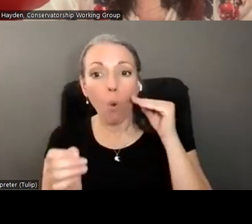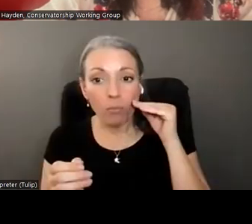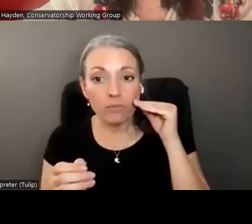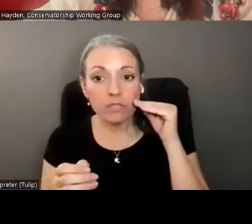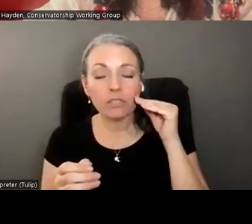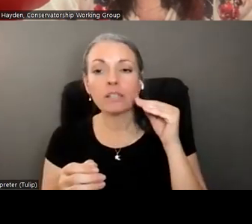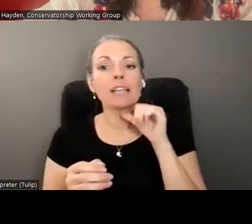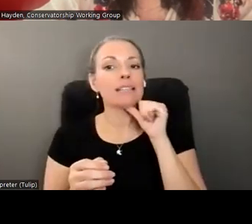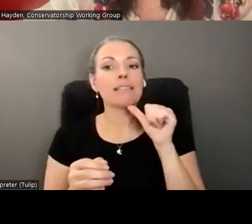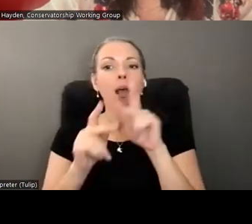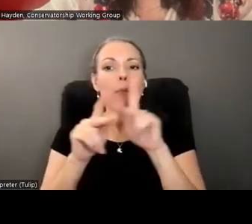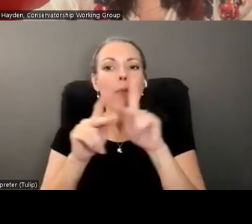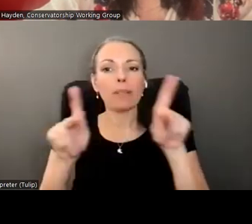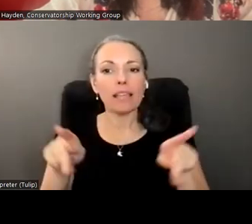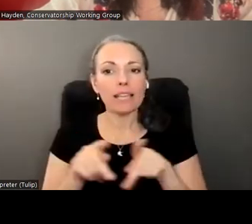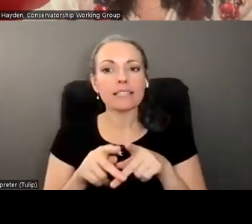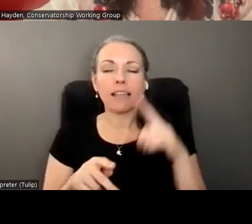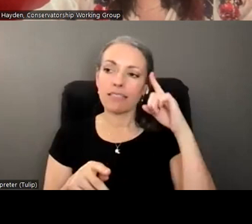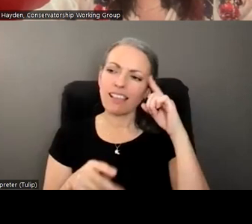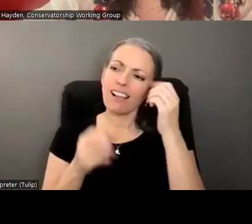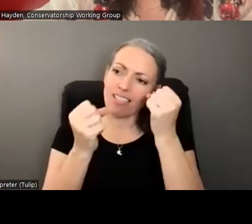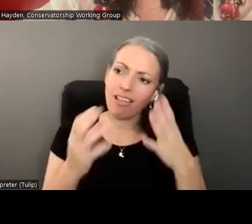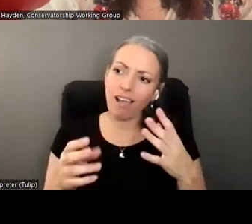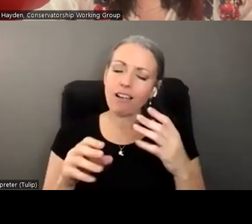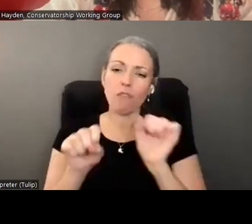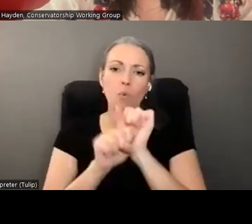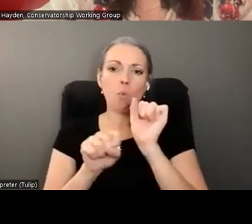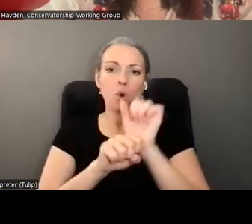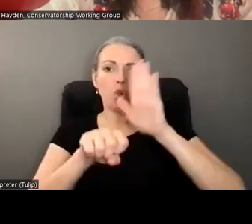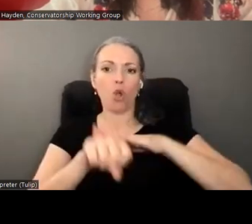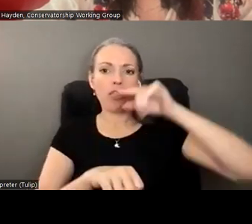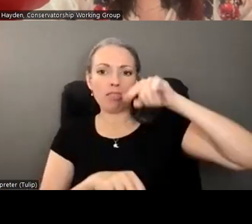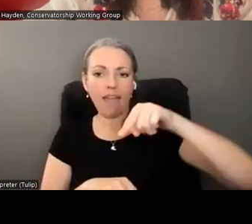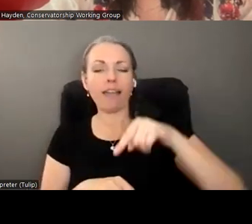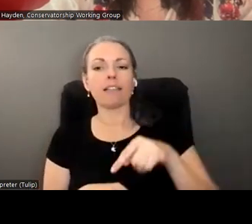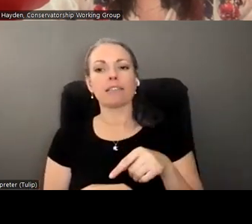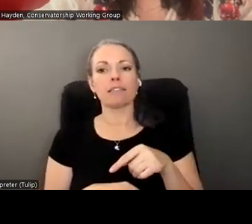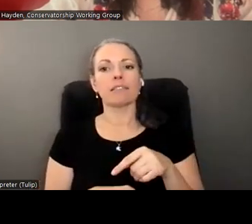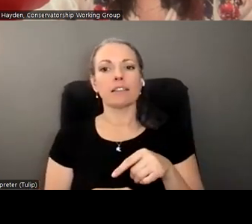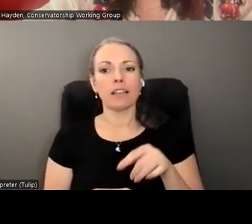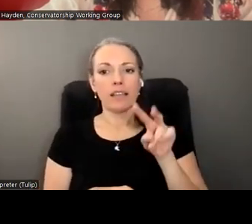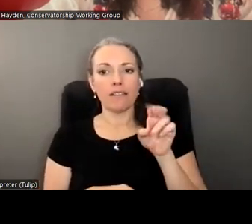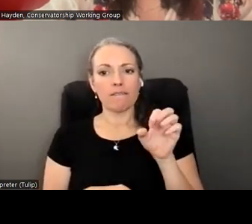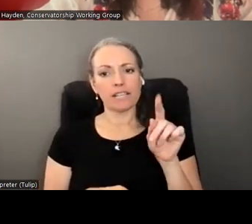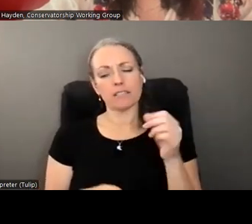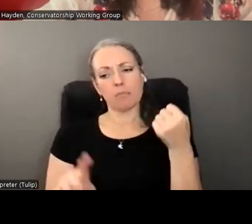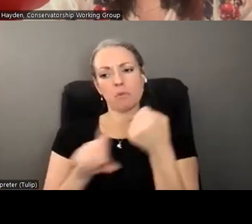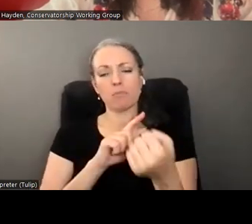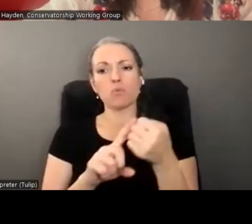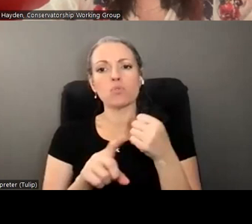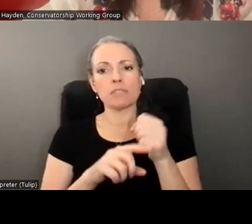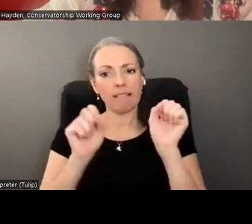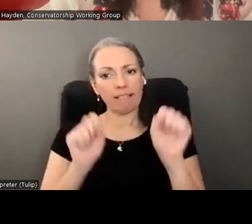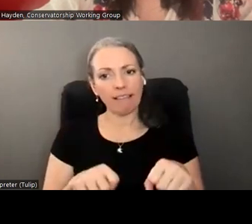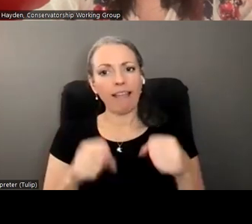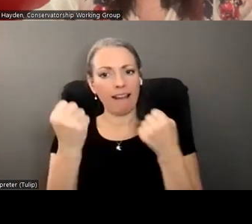I think there's been a lot of work done, and victim advocates can refer people for, you different kinds